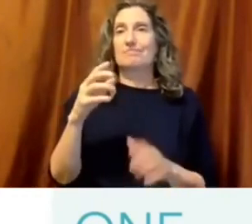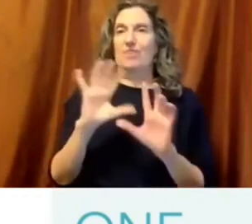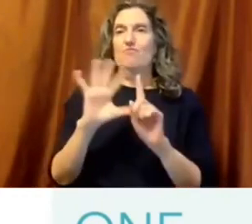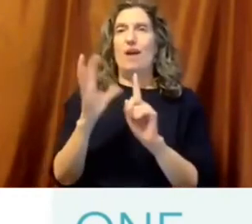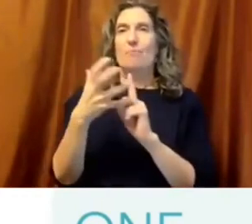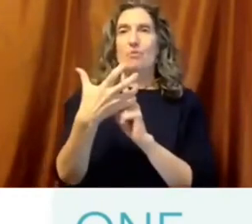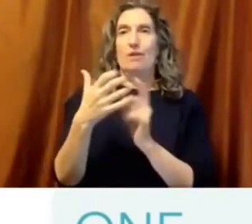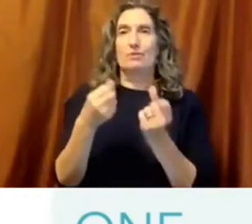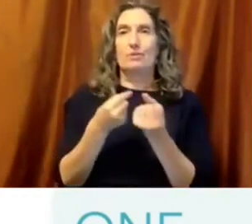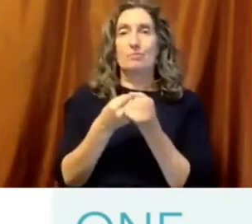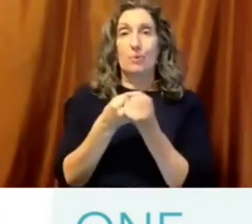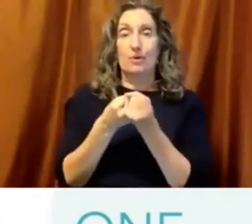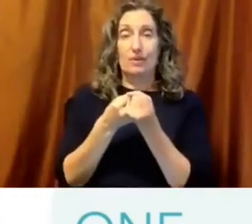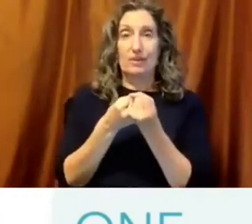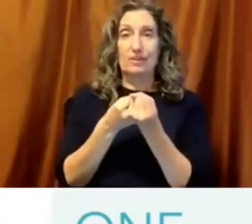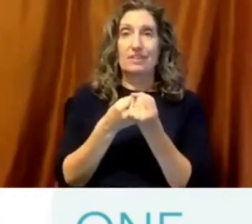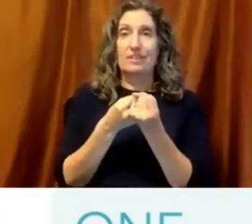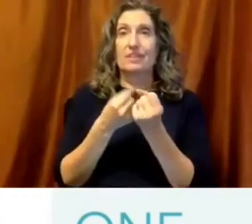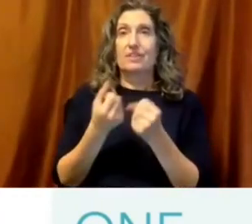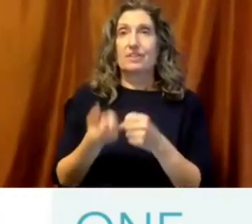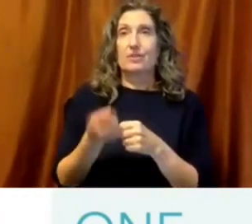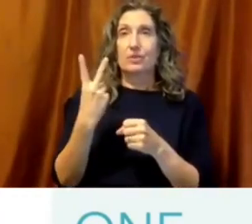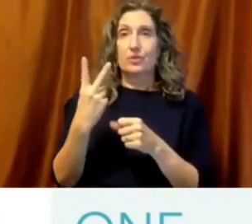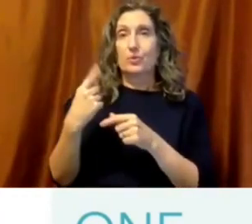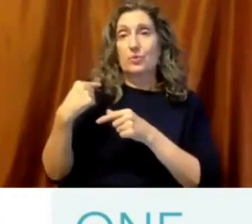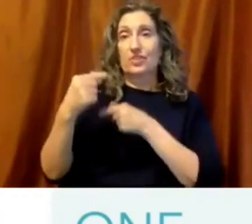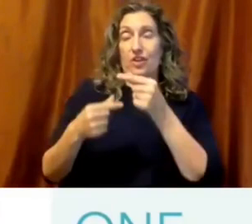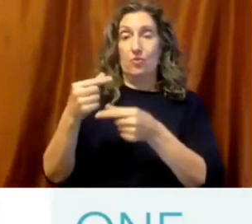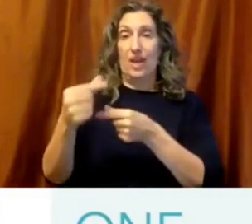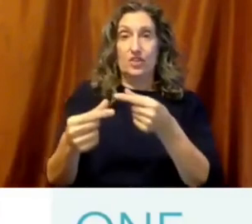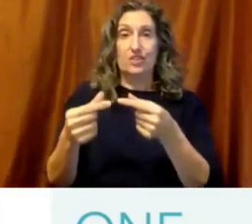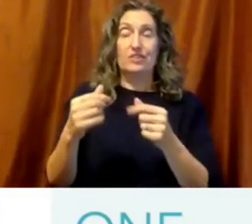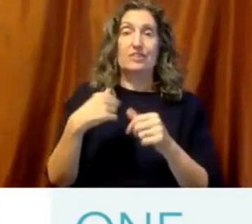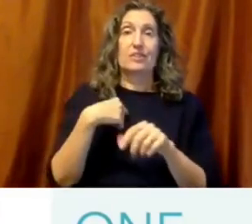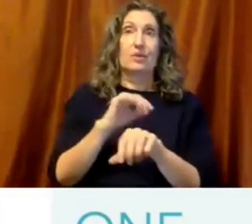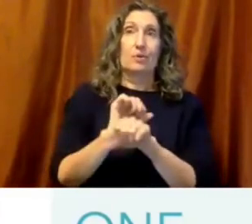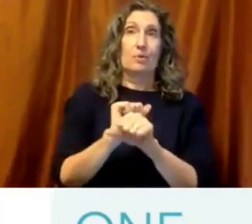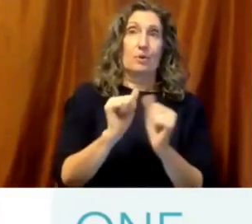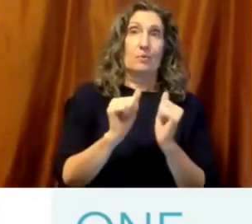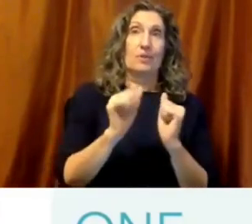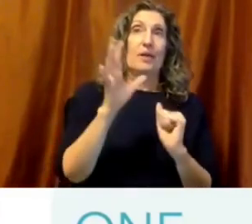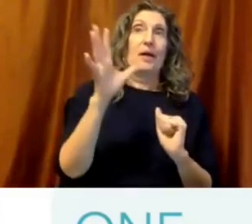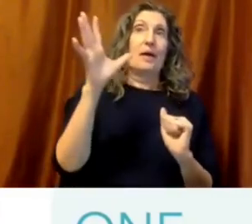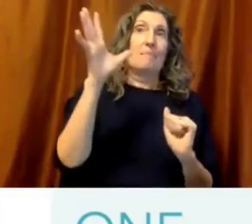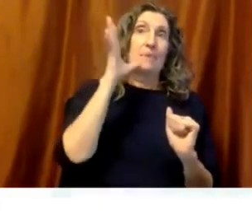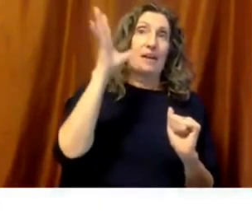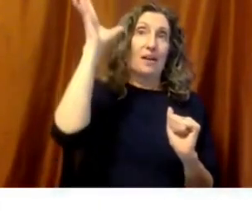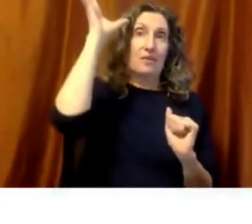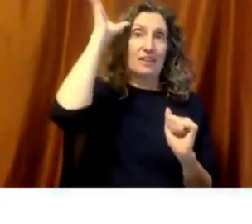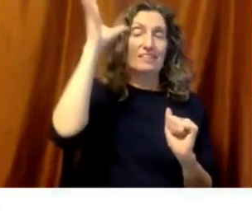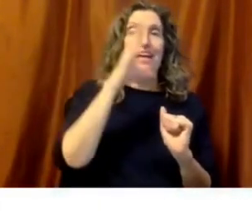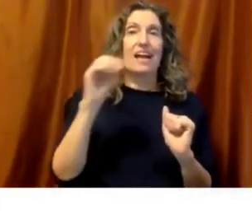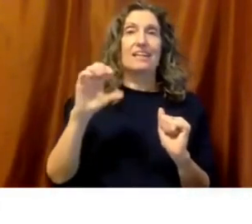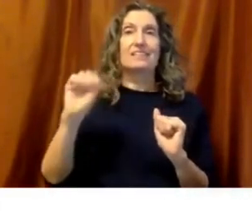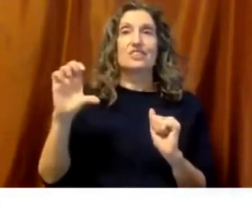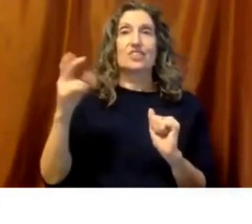system of effective system of support across many partners. We call it e pluribus unum is how we came up with North side achievement zone.